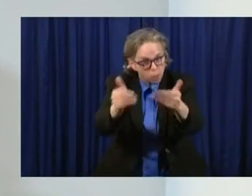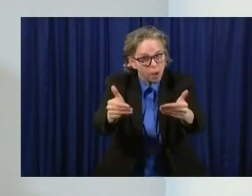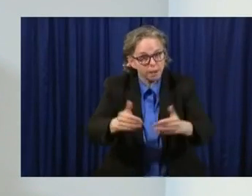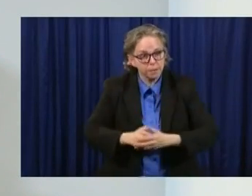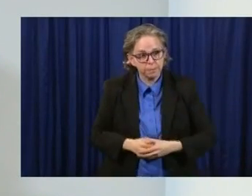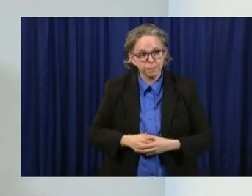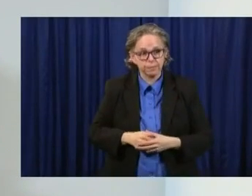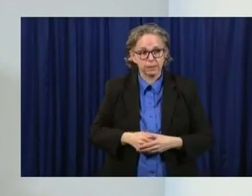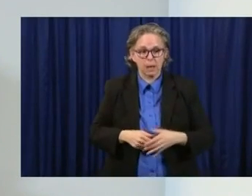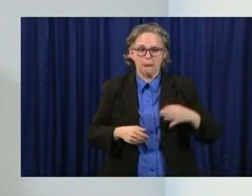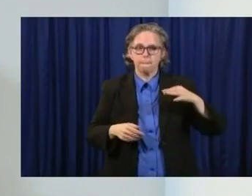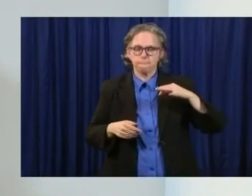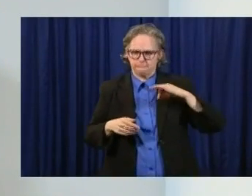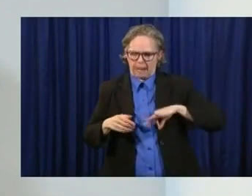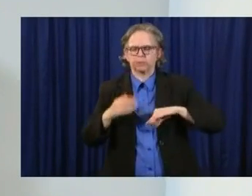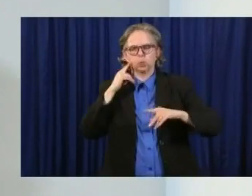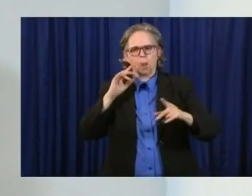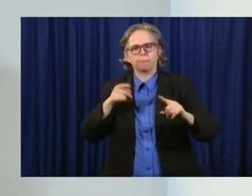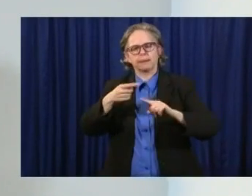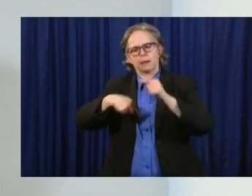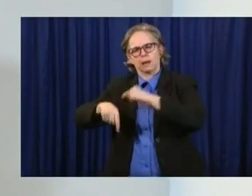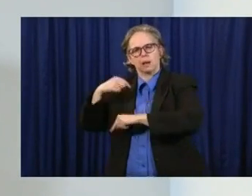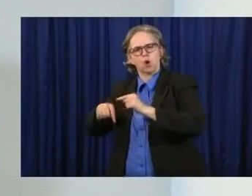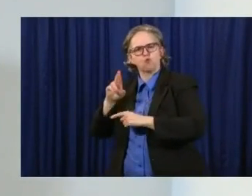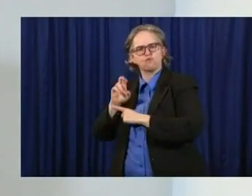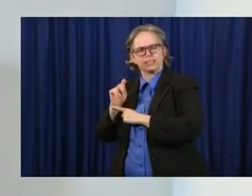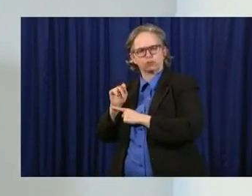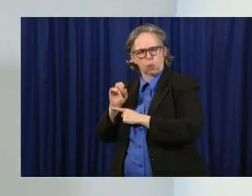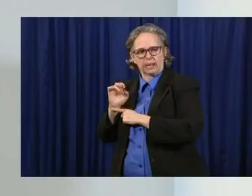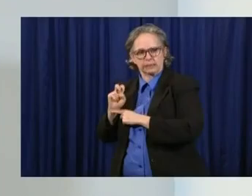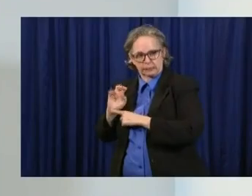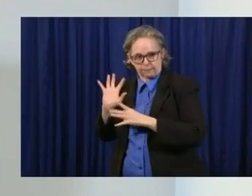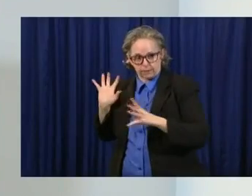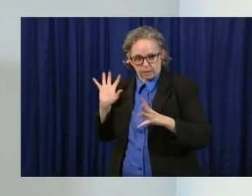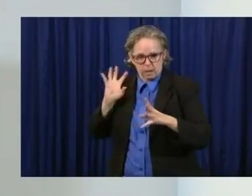backdated. They should start getting processed around mid-May.